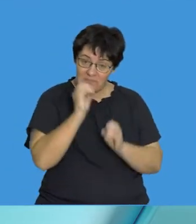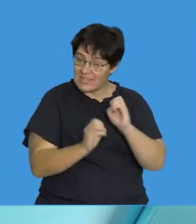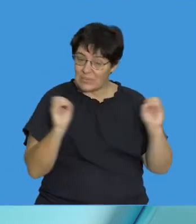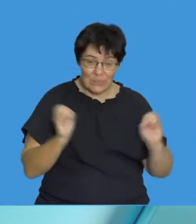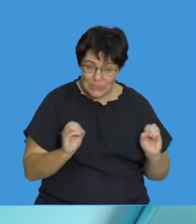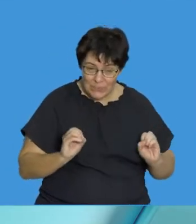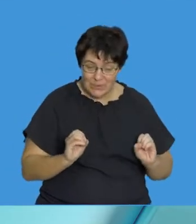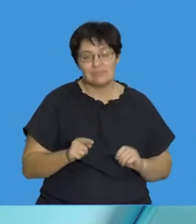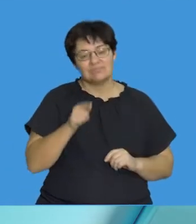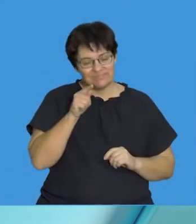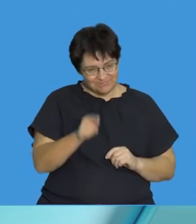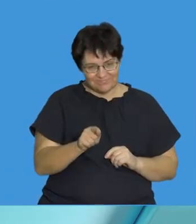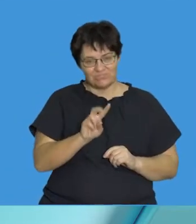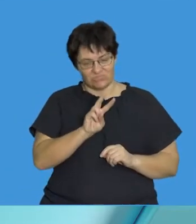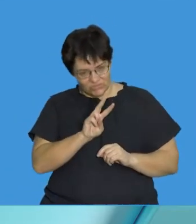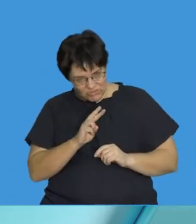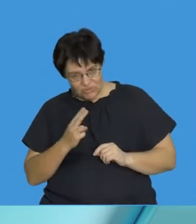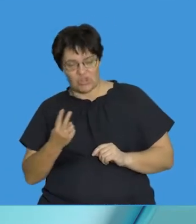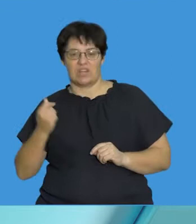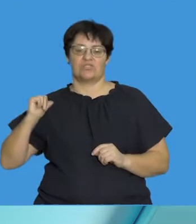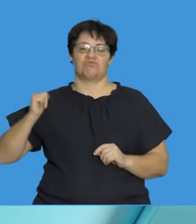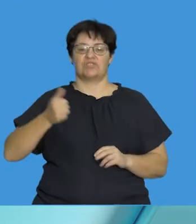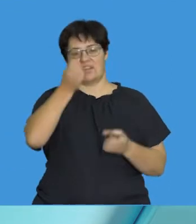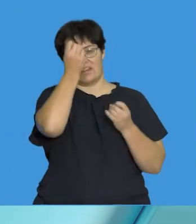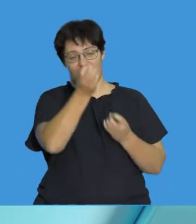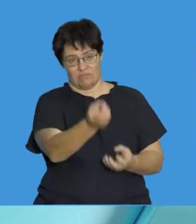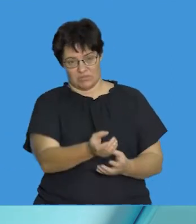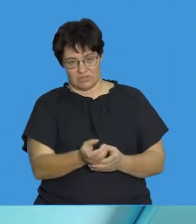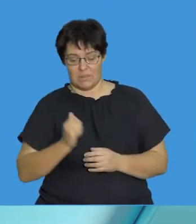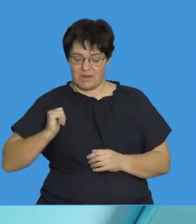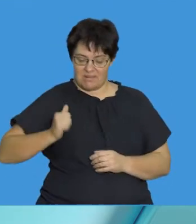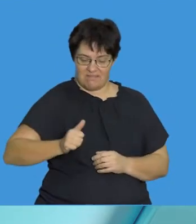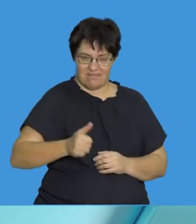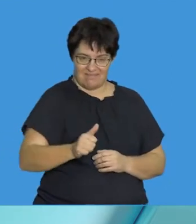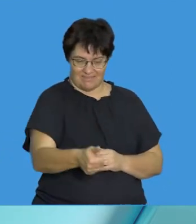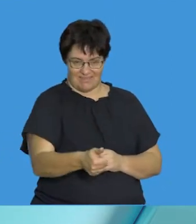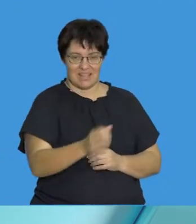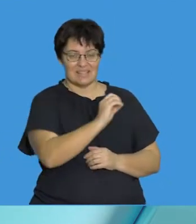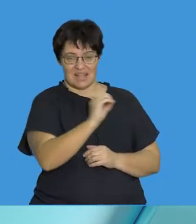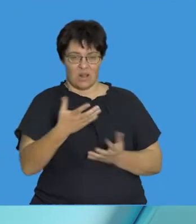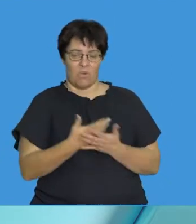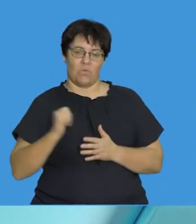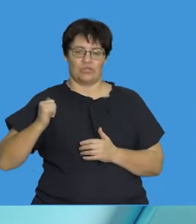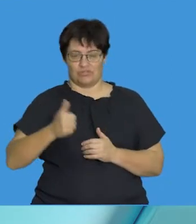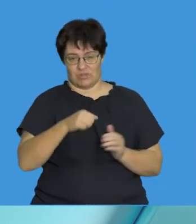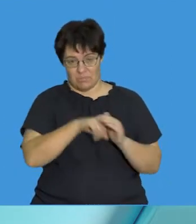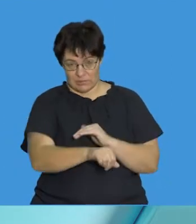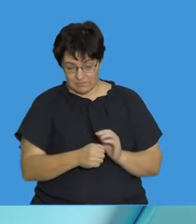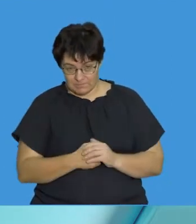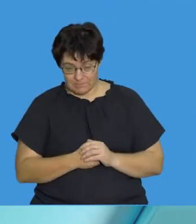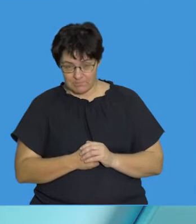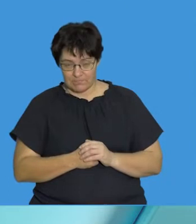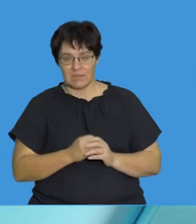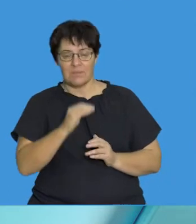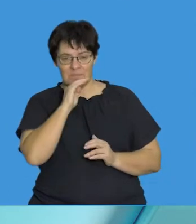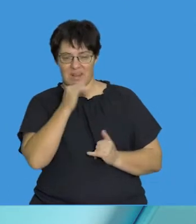corrected, we say that that alters the genetic information in the next cell or the next generation. And we